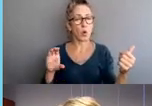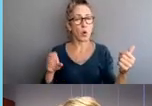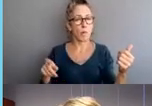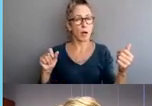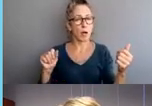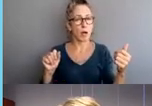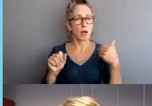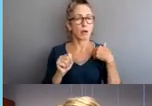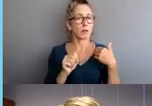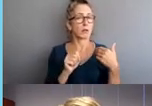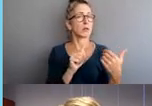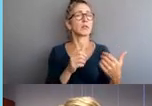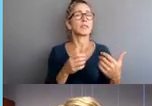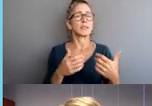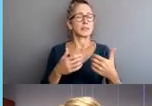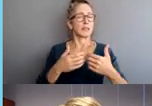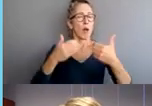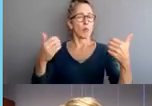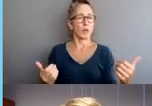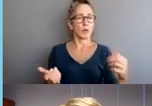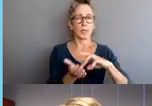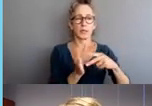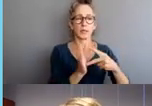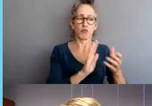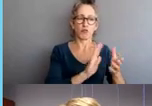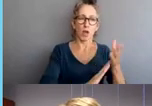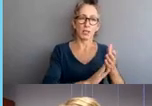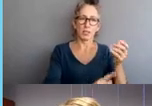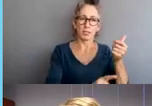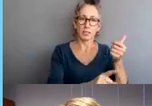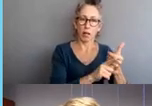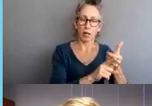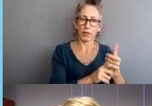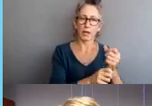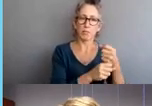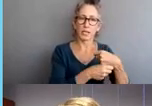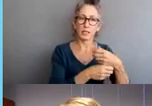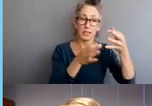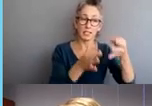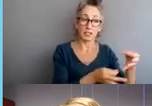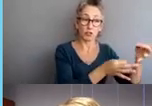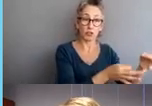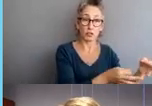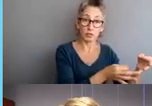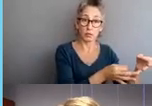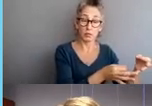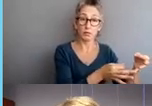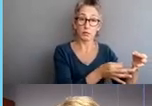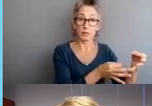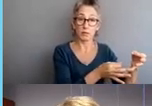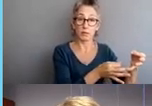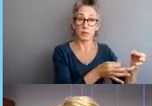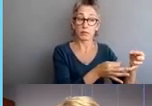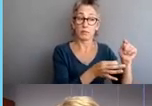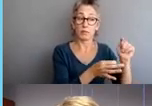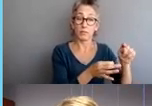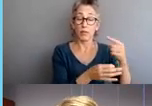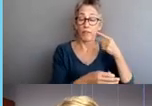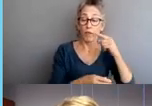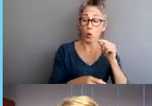own ordinance, and it makes decisions on matters that CPD and COPA refer to the board.